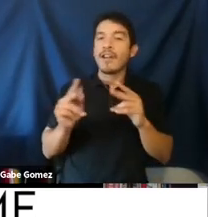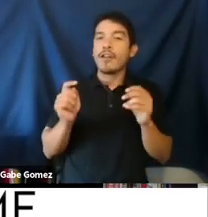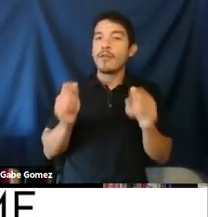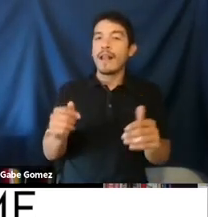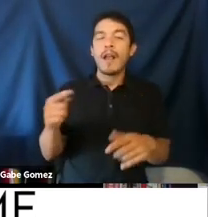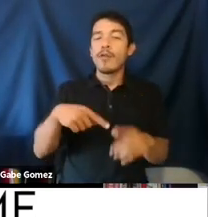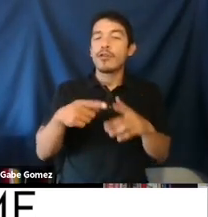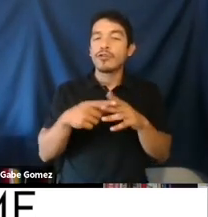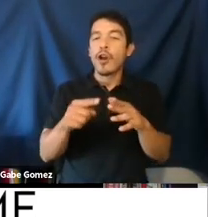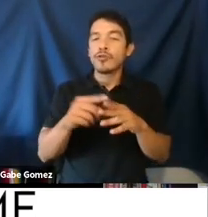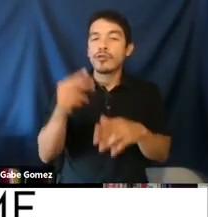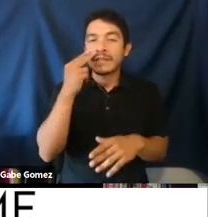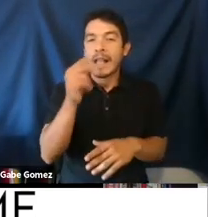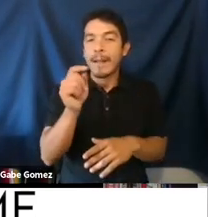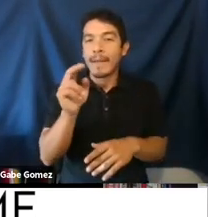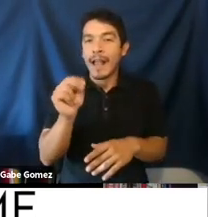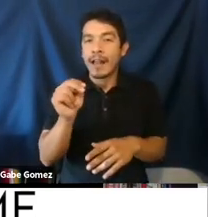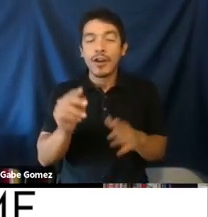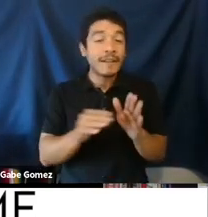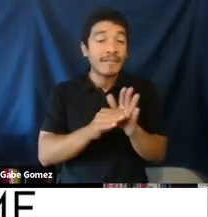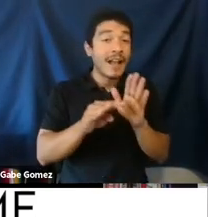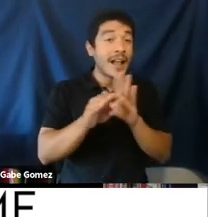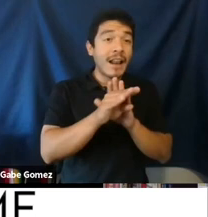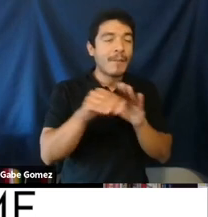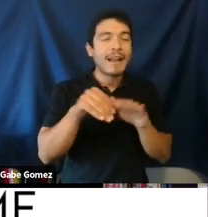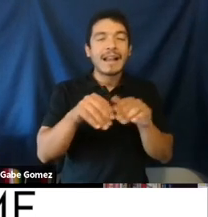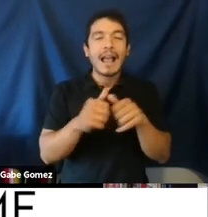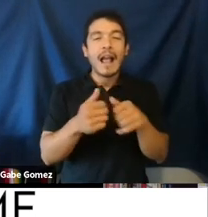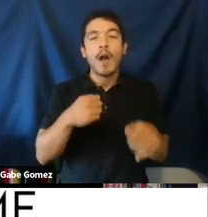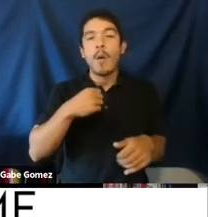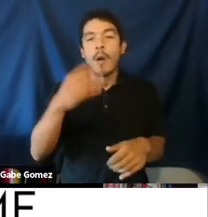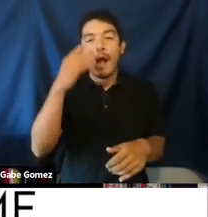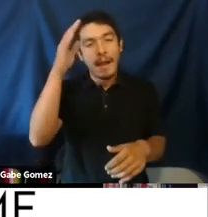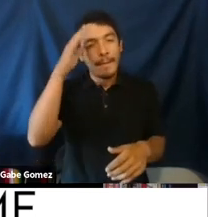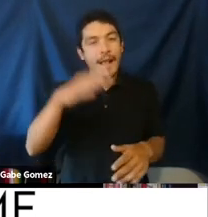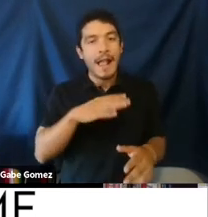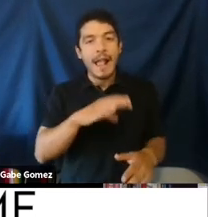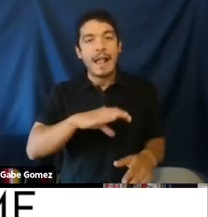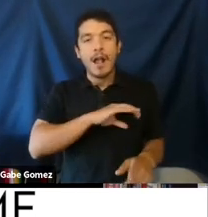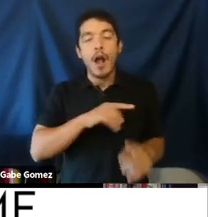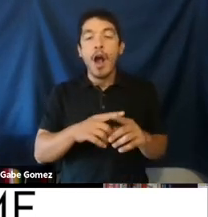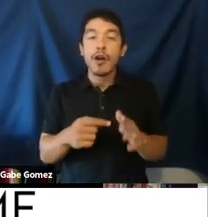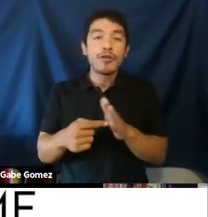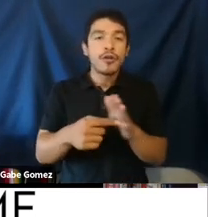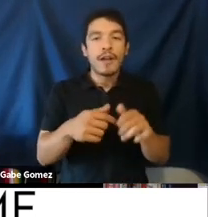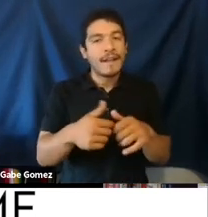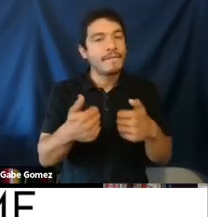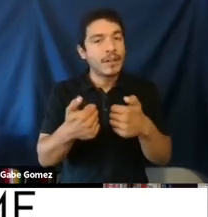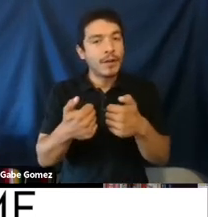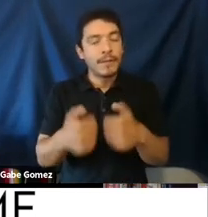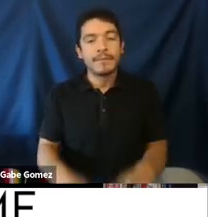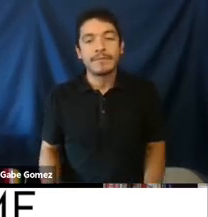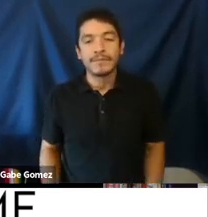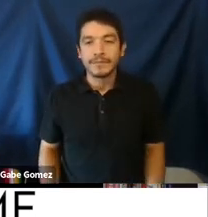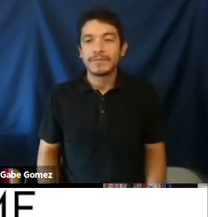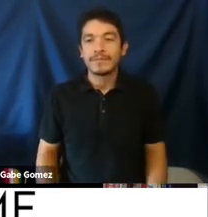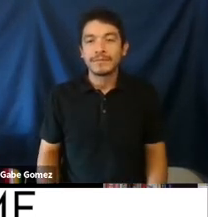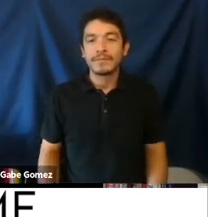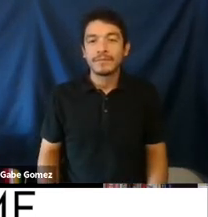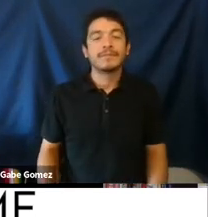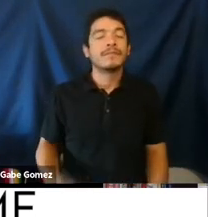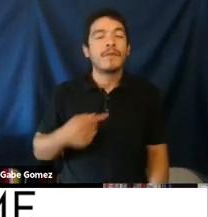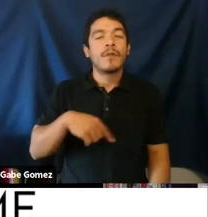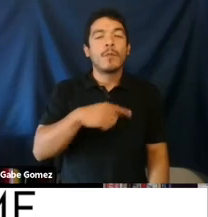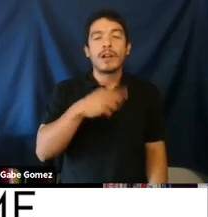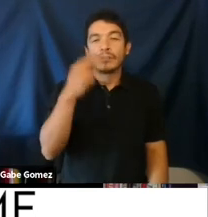characters of color. So as Gary alluded to, you know, very quickly, we're starting to see a pattern develop and how white male